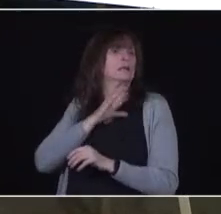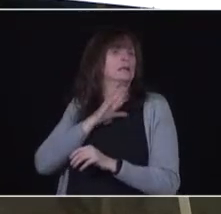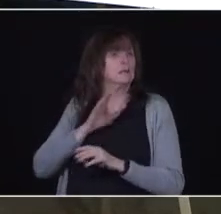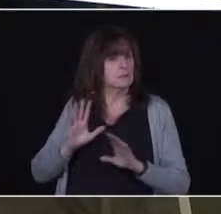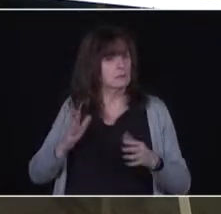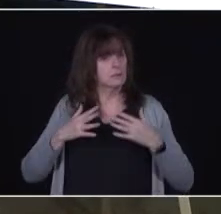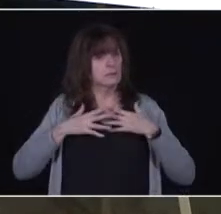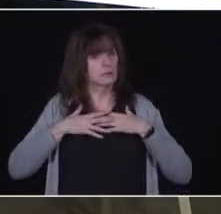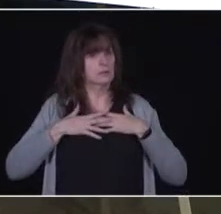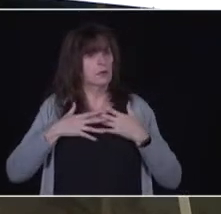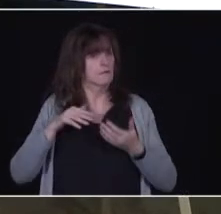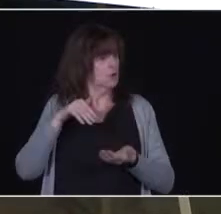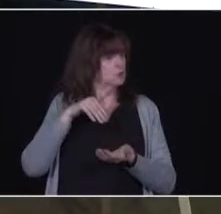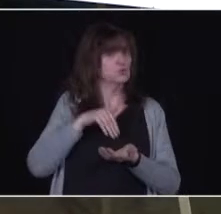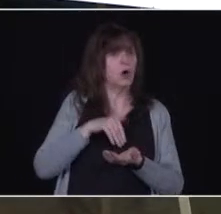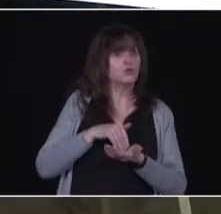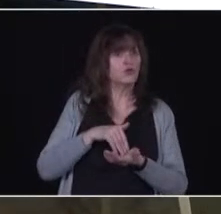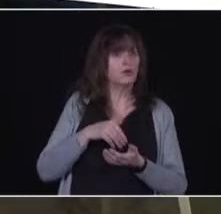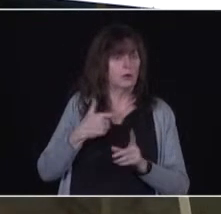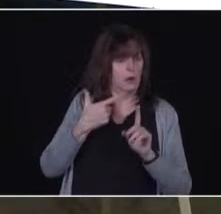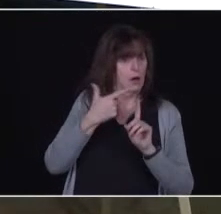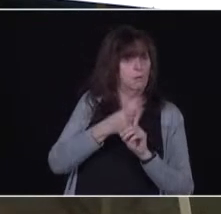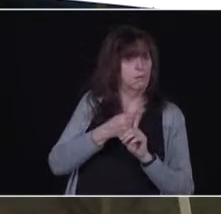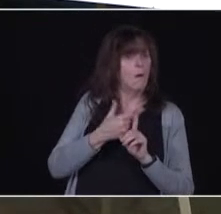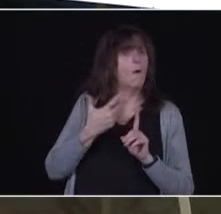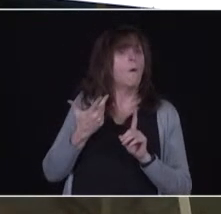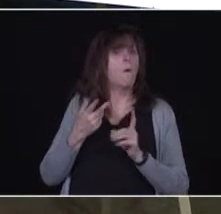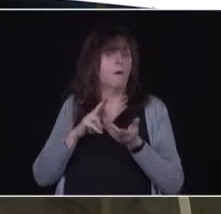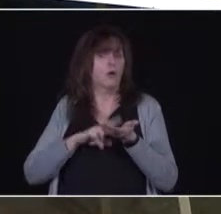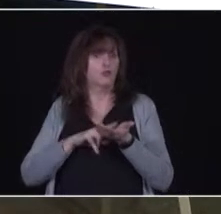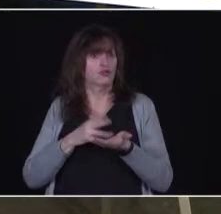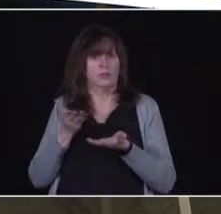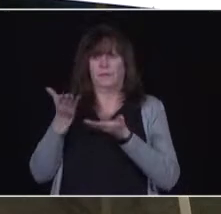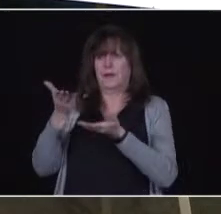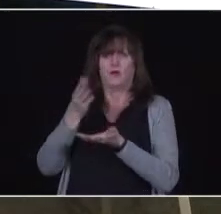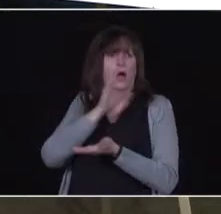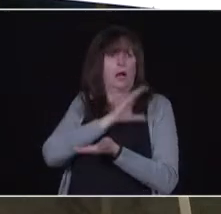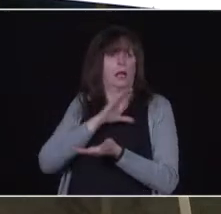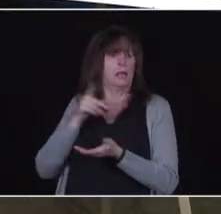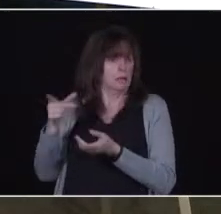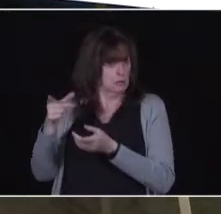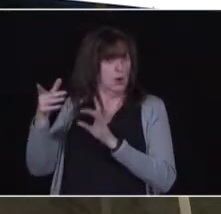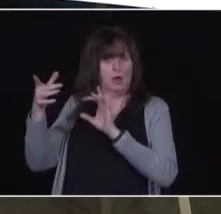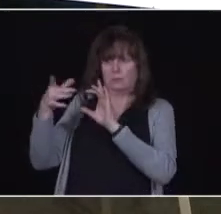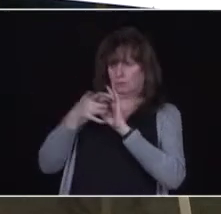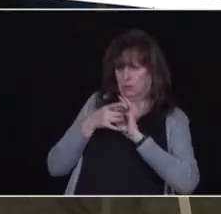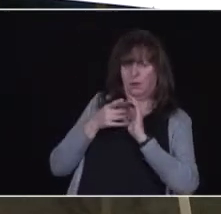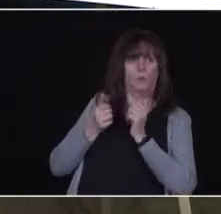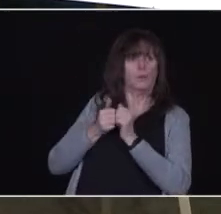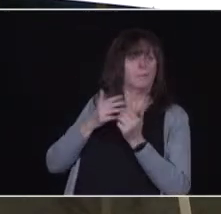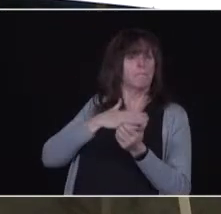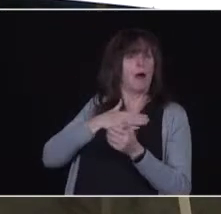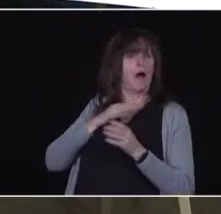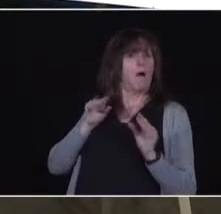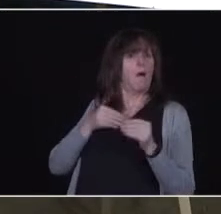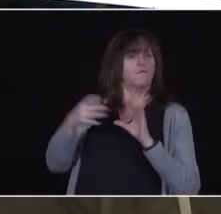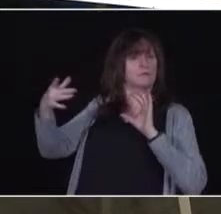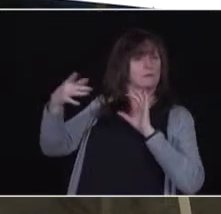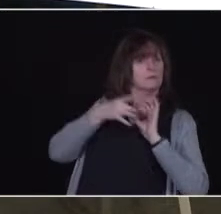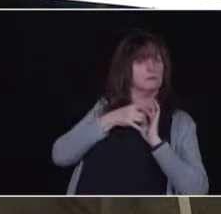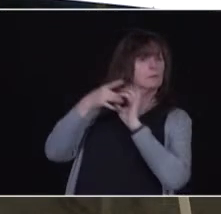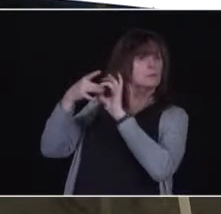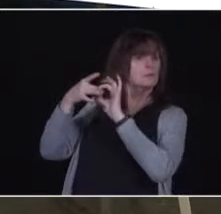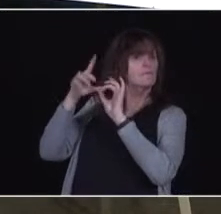I talked to Dr Vera Etchis in Ottawa, the medical officer of health for Ottawa public health. I talked to her way back in December, she said,